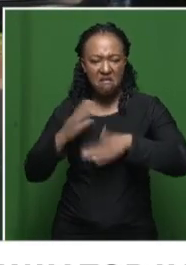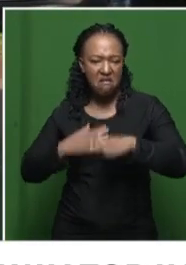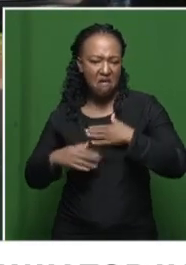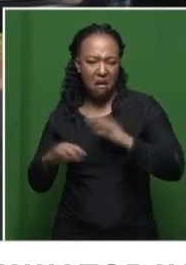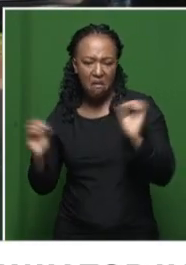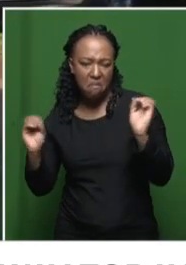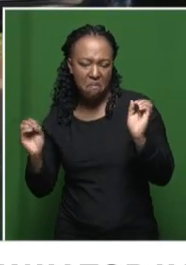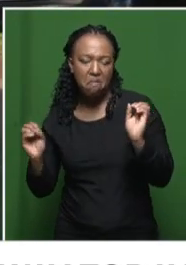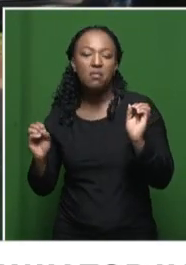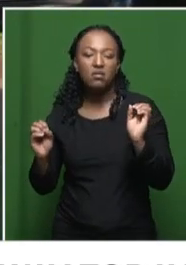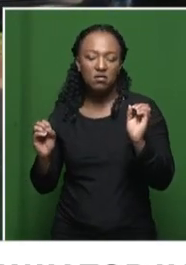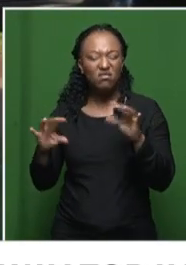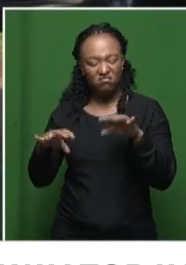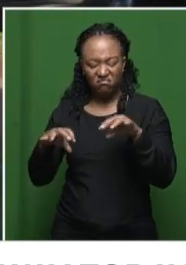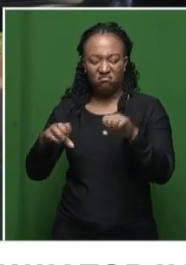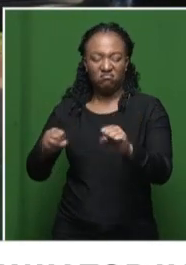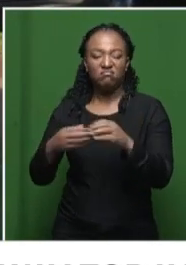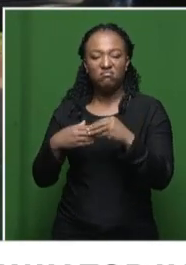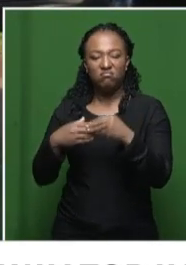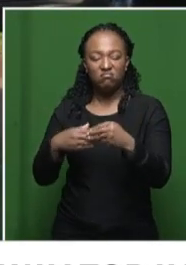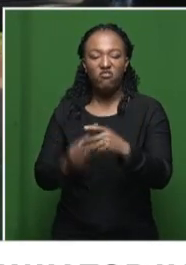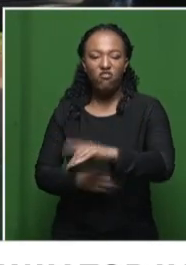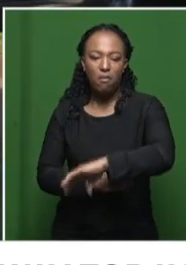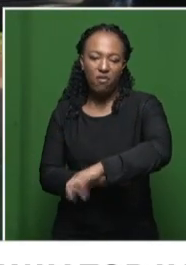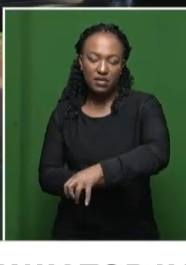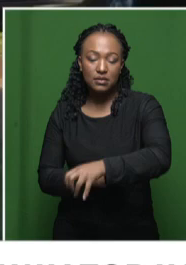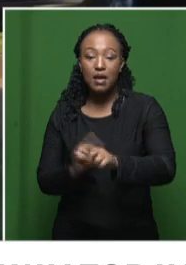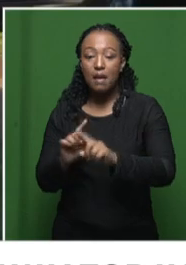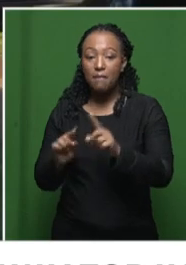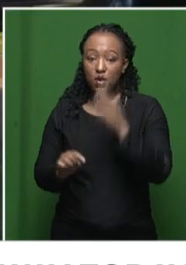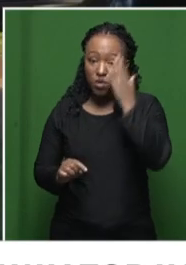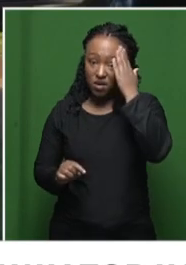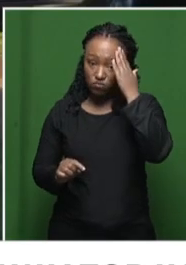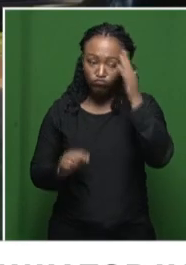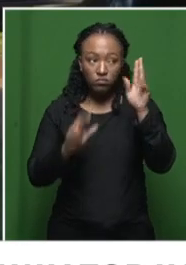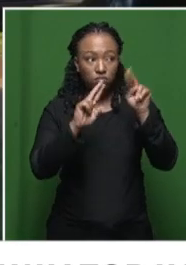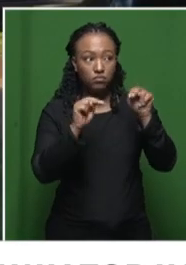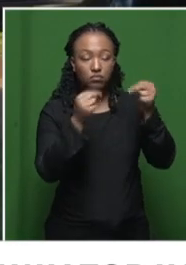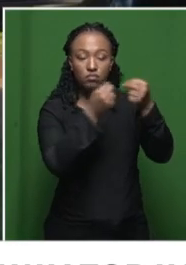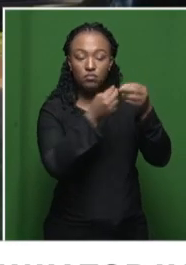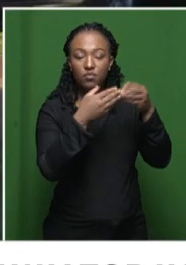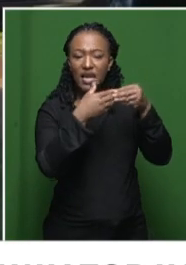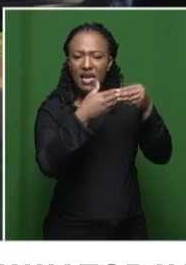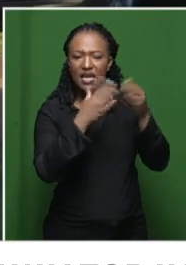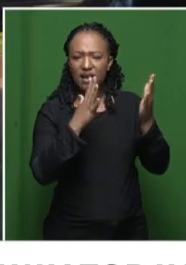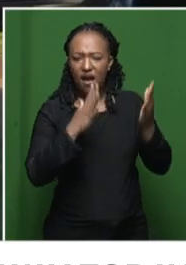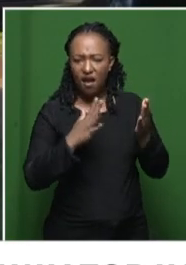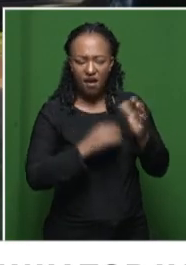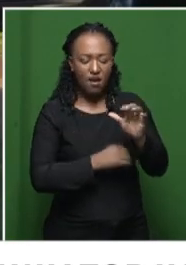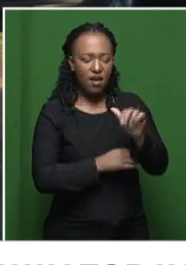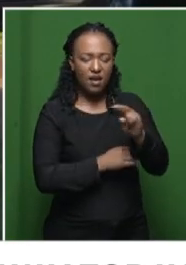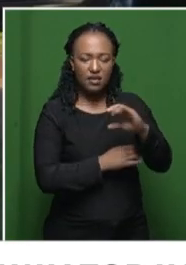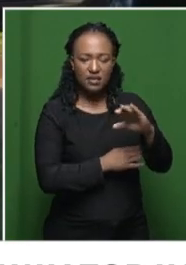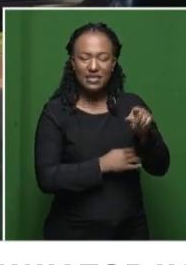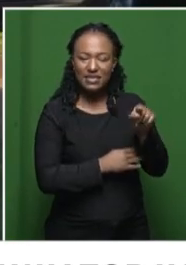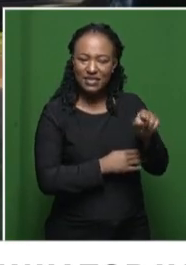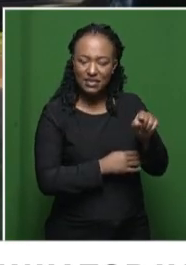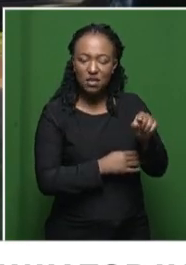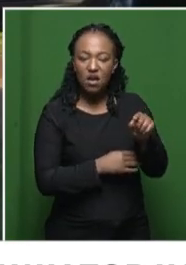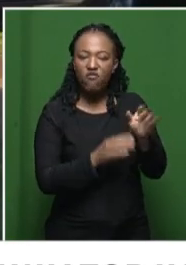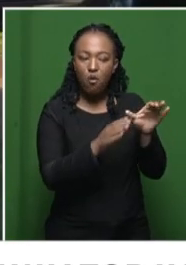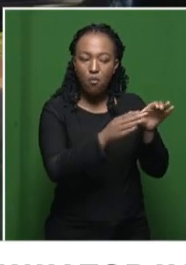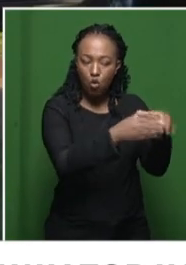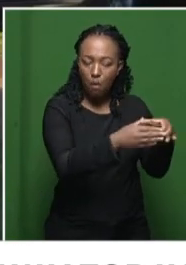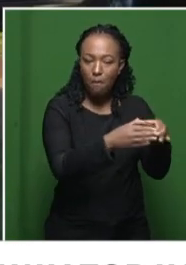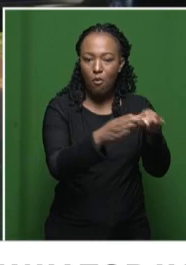to take over the leadership positions of the province. But we do know that national leaders of the ANC from all particular factions